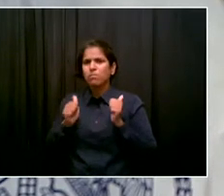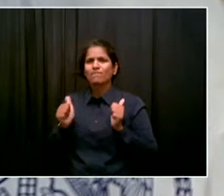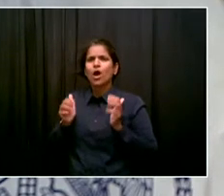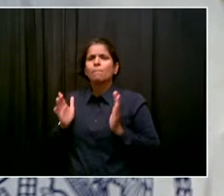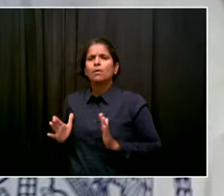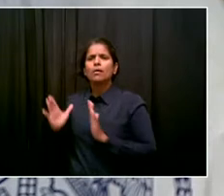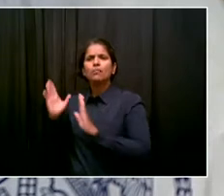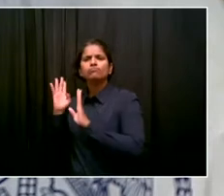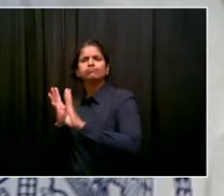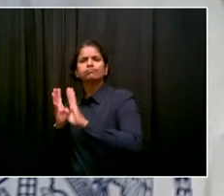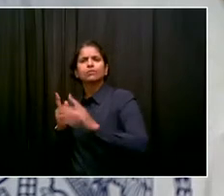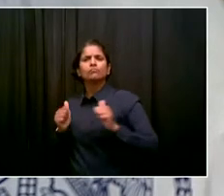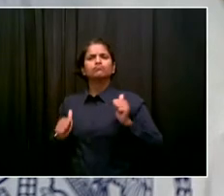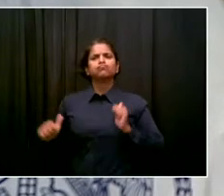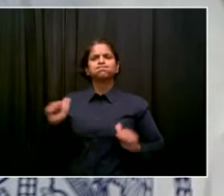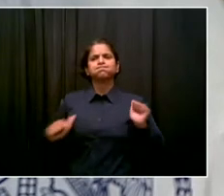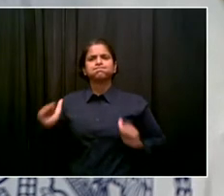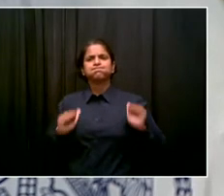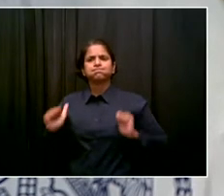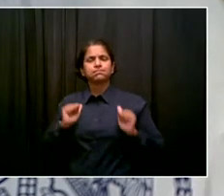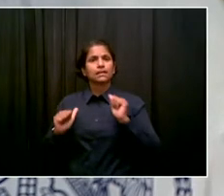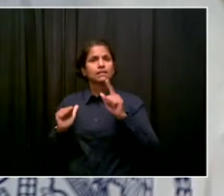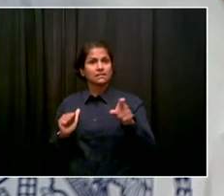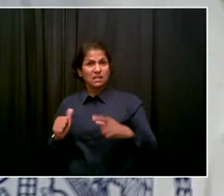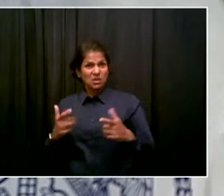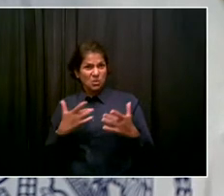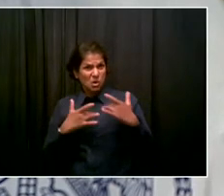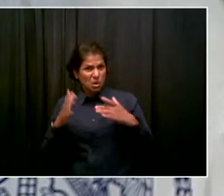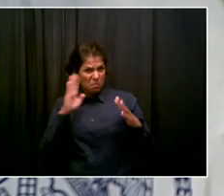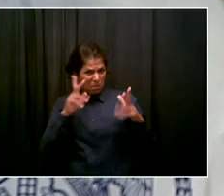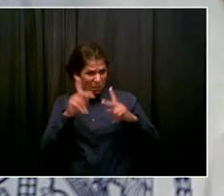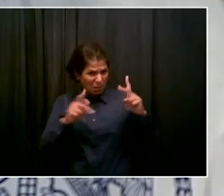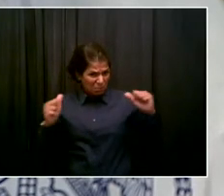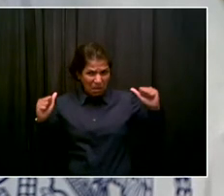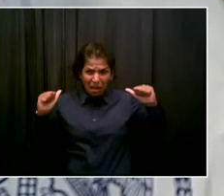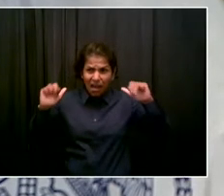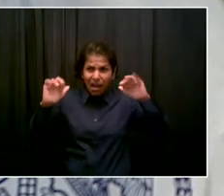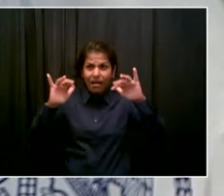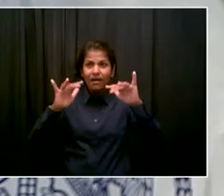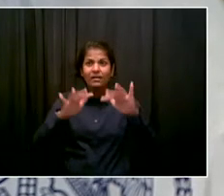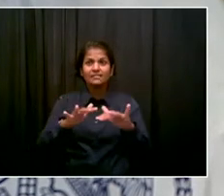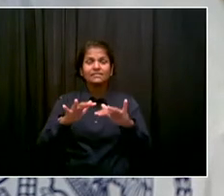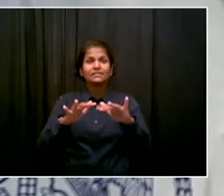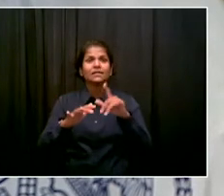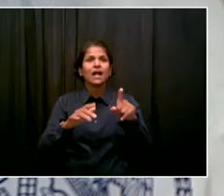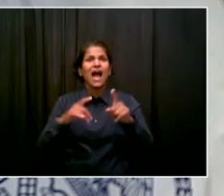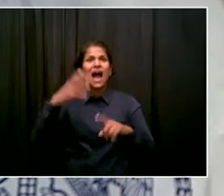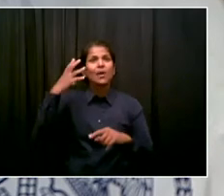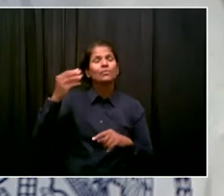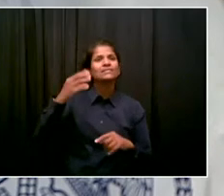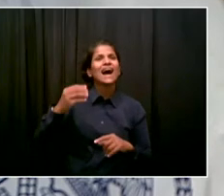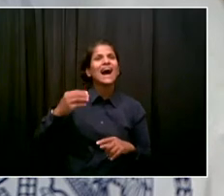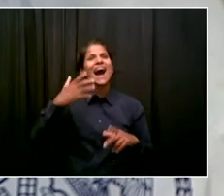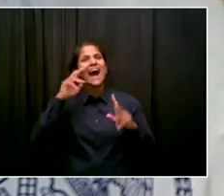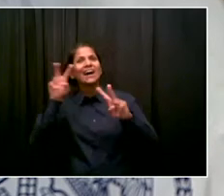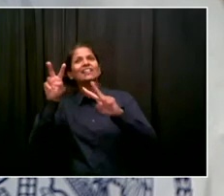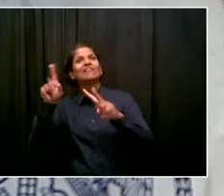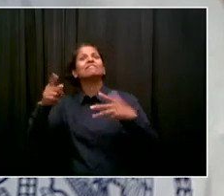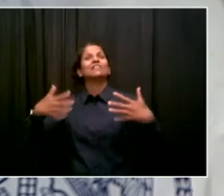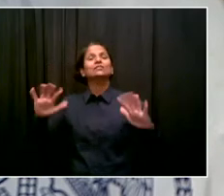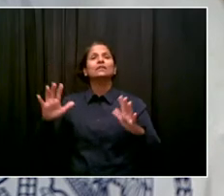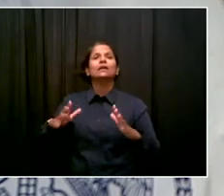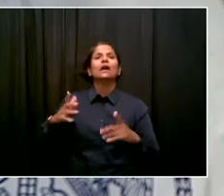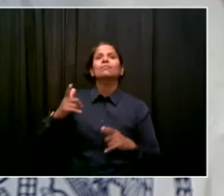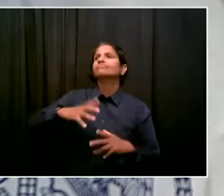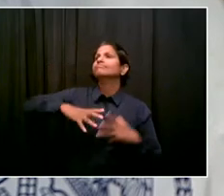gathering, but about people gathering indoors after the event. So on your previous point, I'm not going